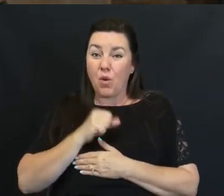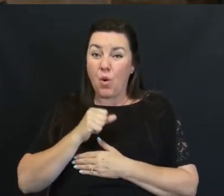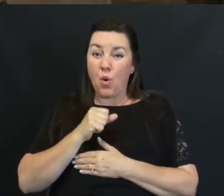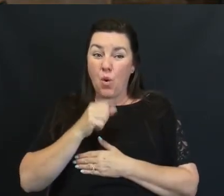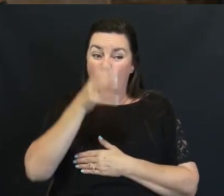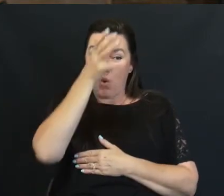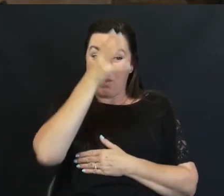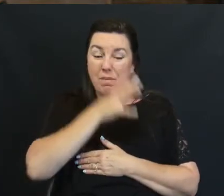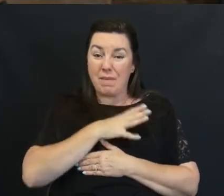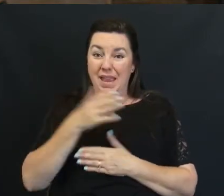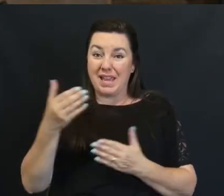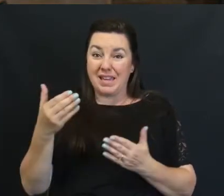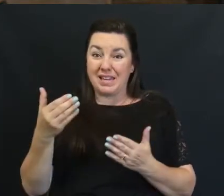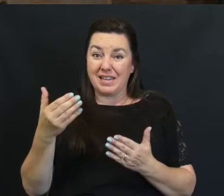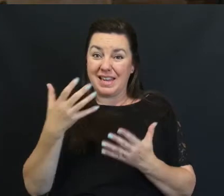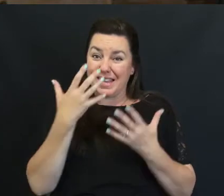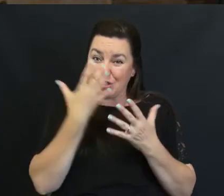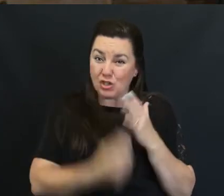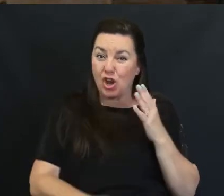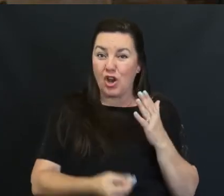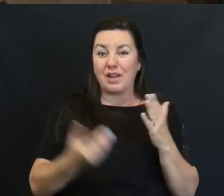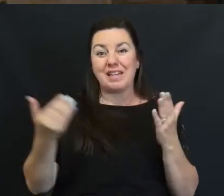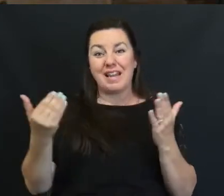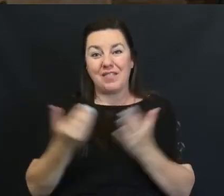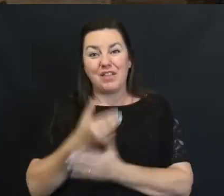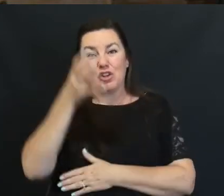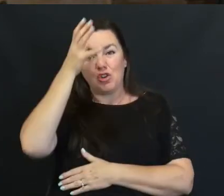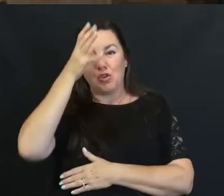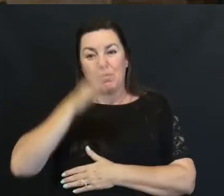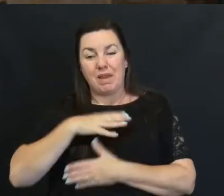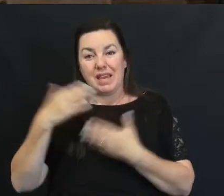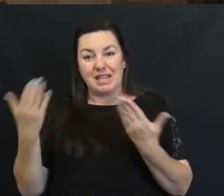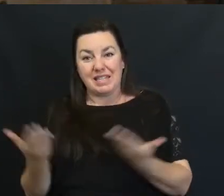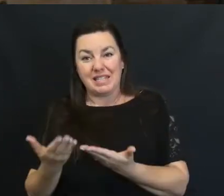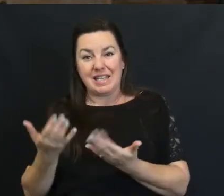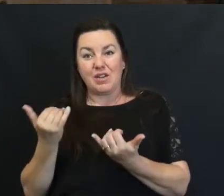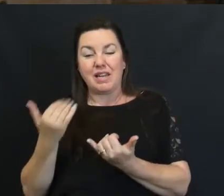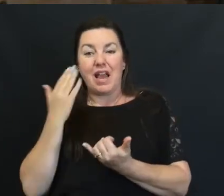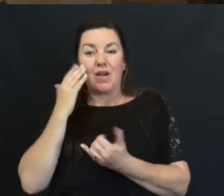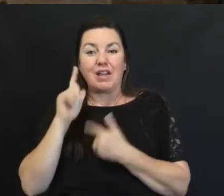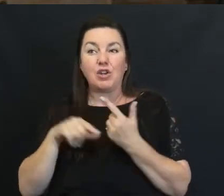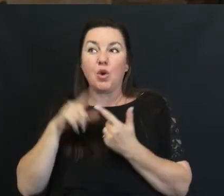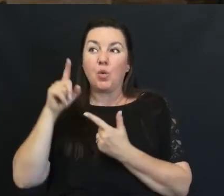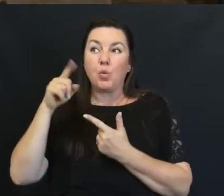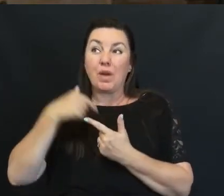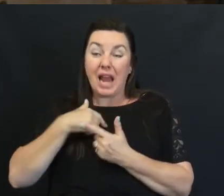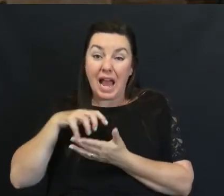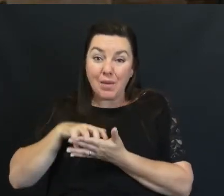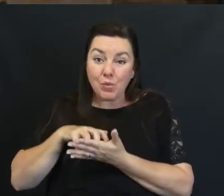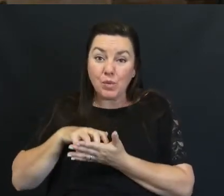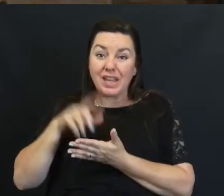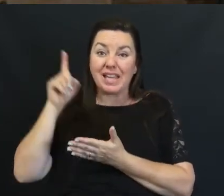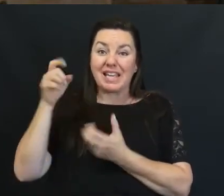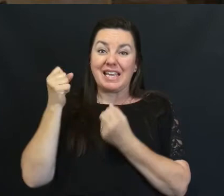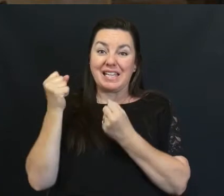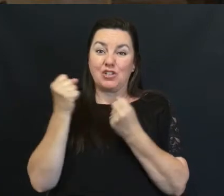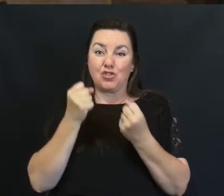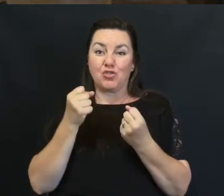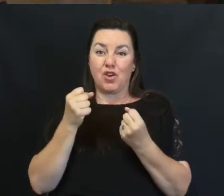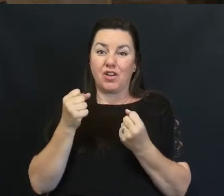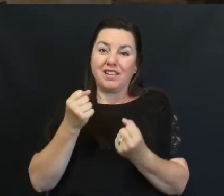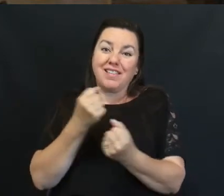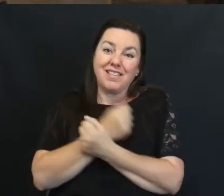gone And the new man Has come Now I know When I am weak He is strong Love Kim